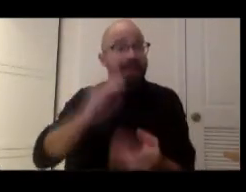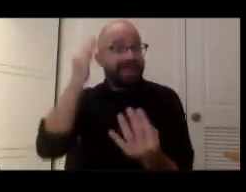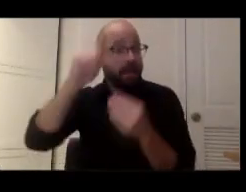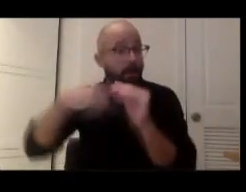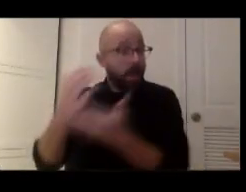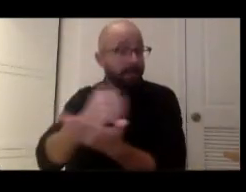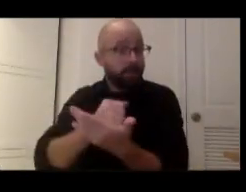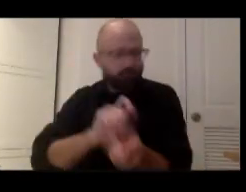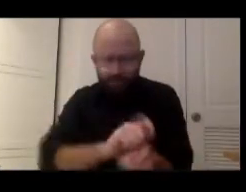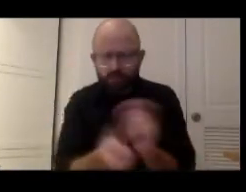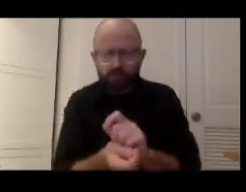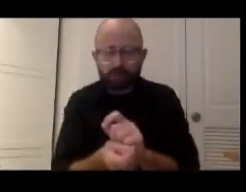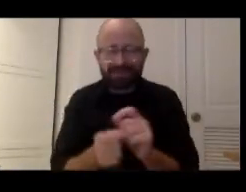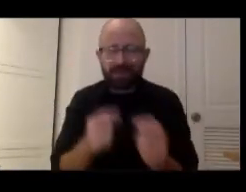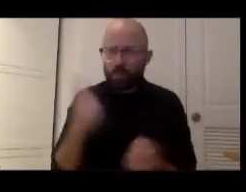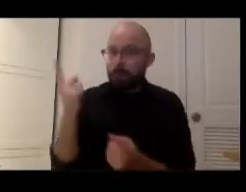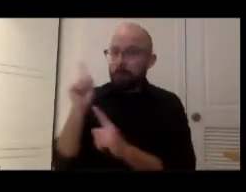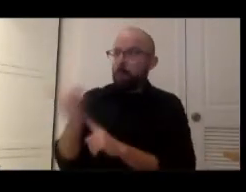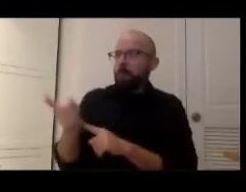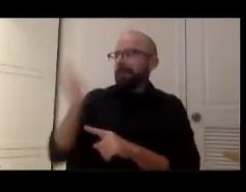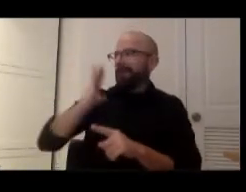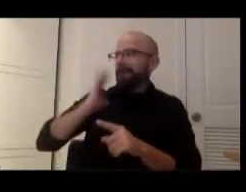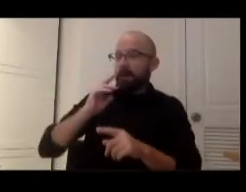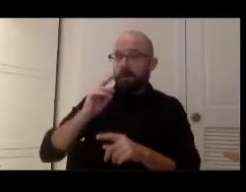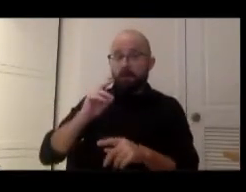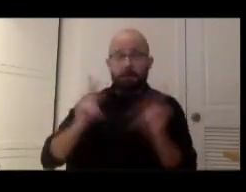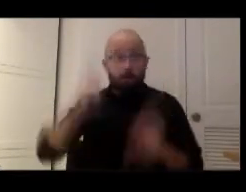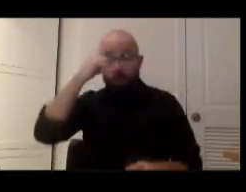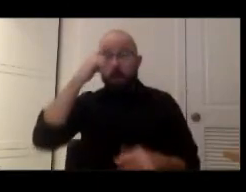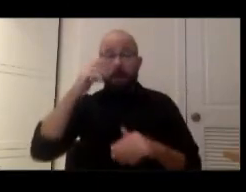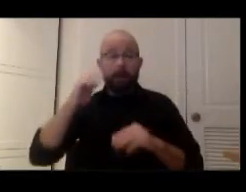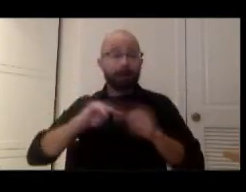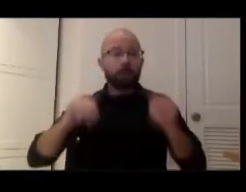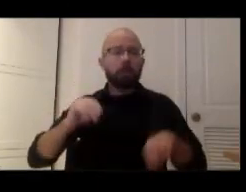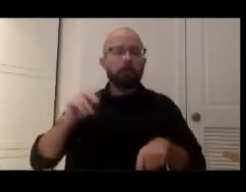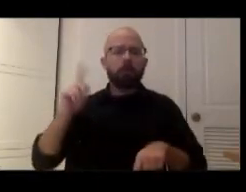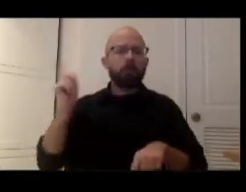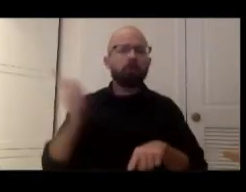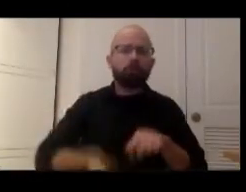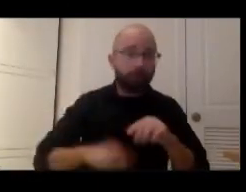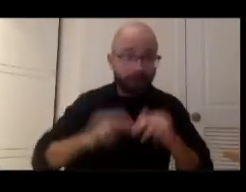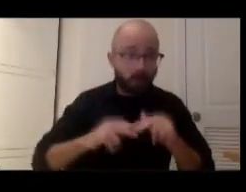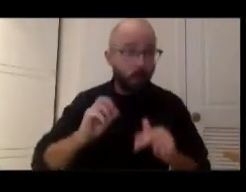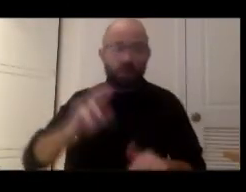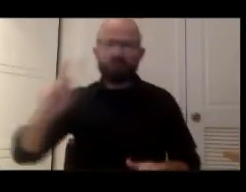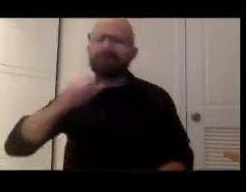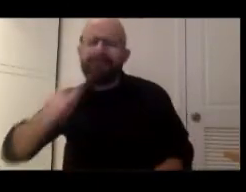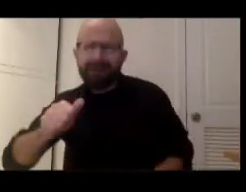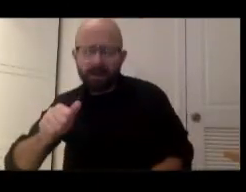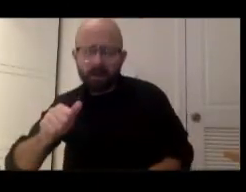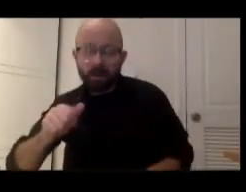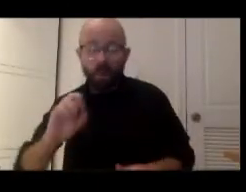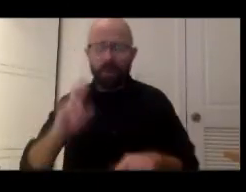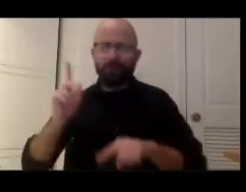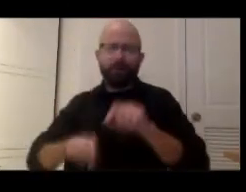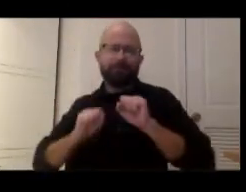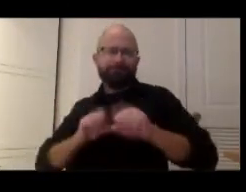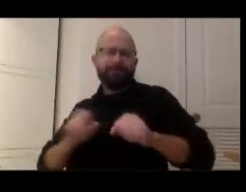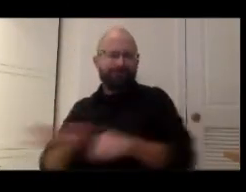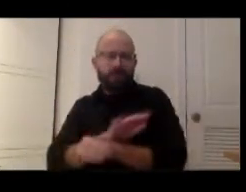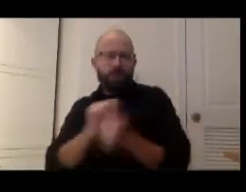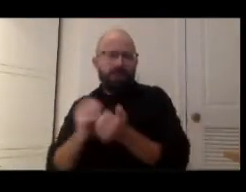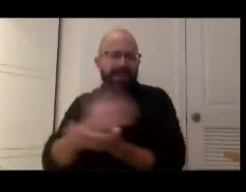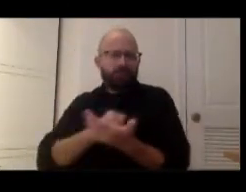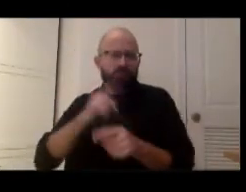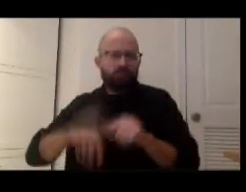when people thought the museum not only couldn't be built maybe even shouldn't be built uh but that also it couldn't be filled certainly uh and instead